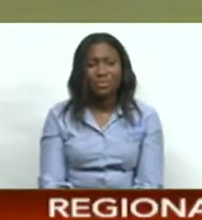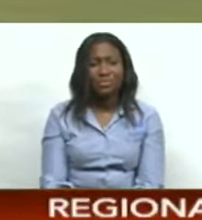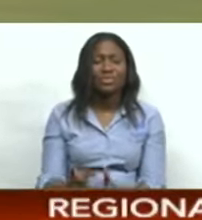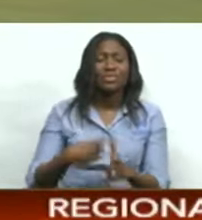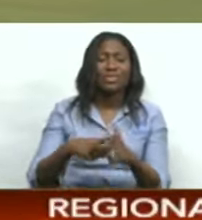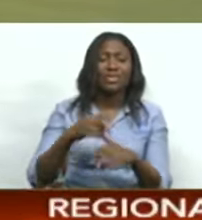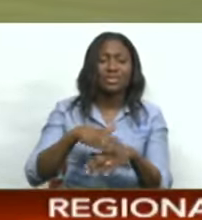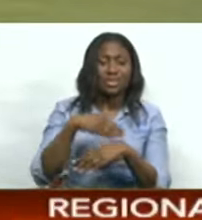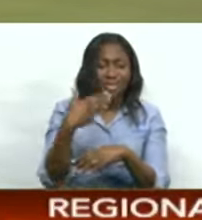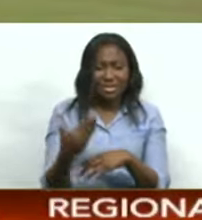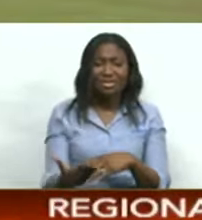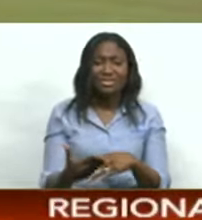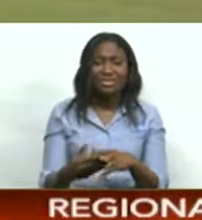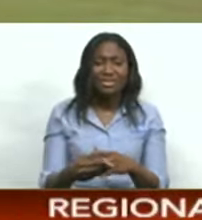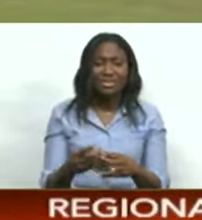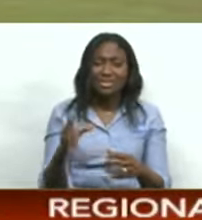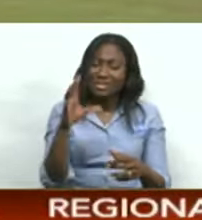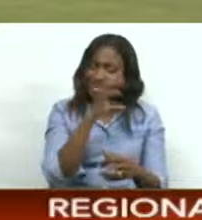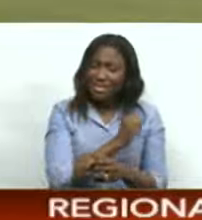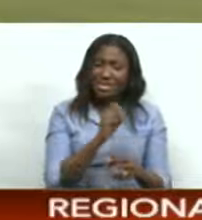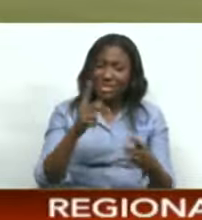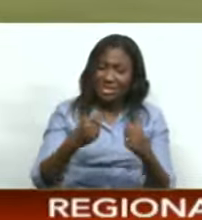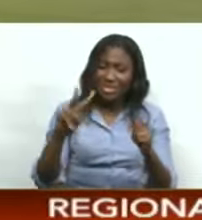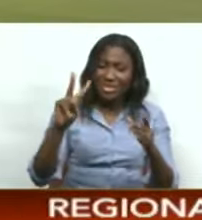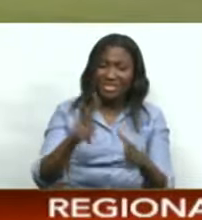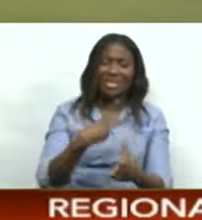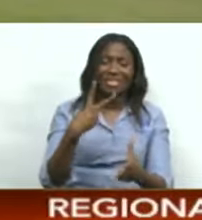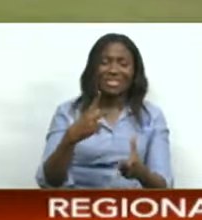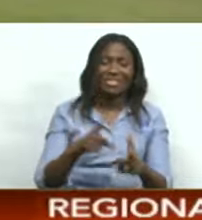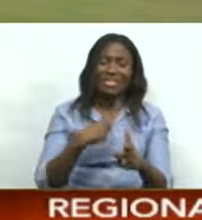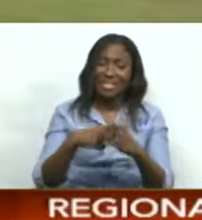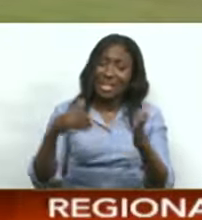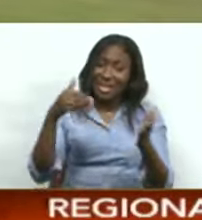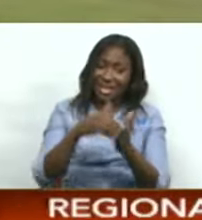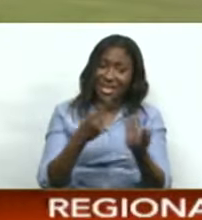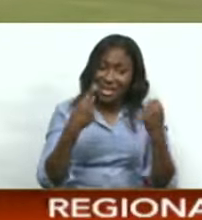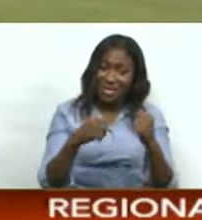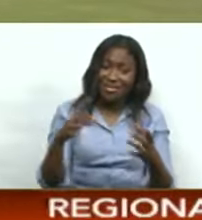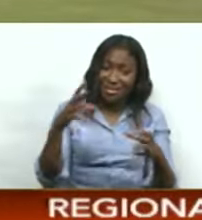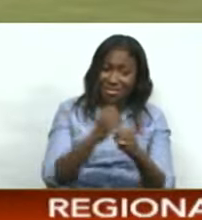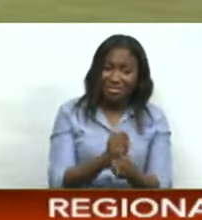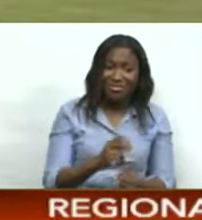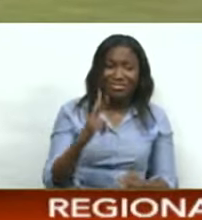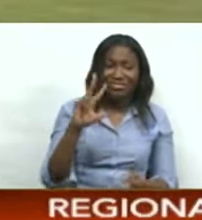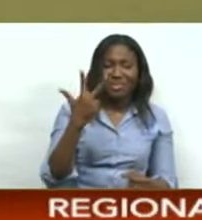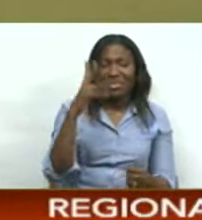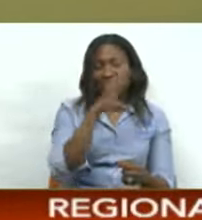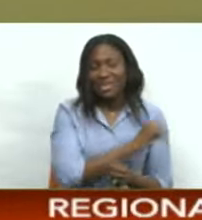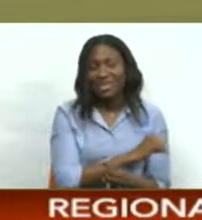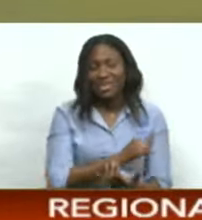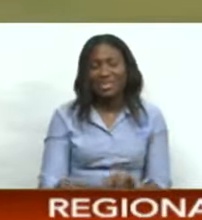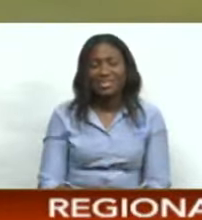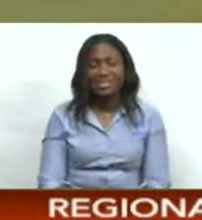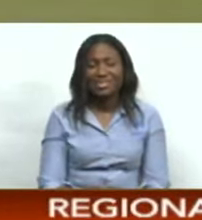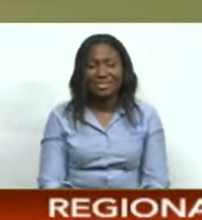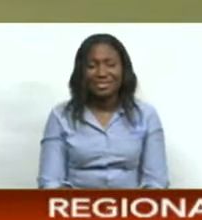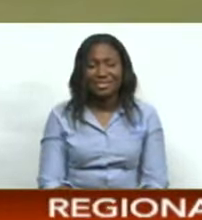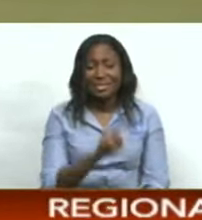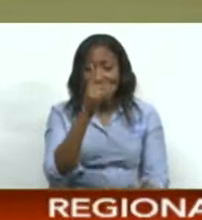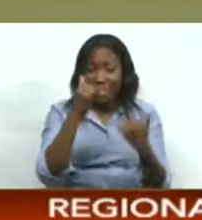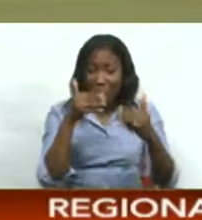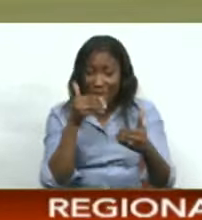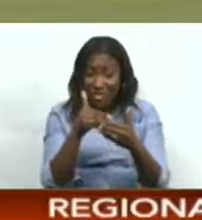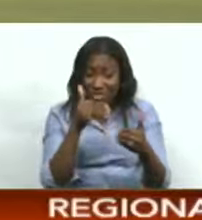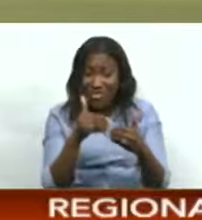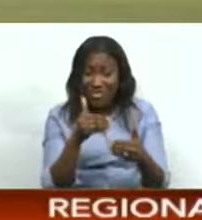Dixon was just on the wrong side of the post in search of his second. Then, again on the run, found Fonset alive to the danger. Devontae Campbell had a chance to